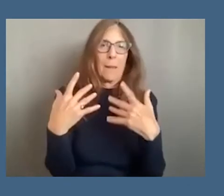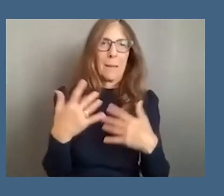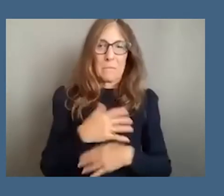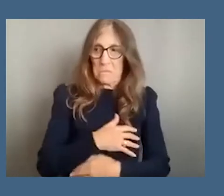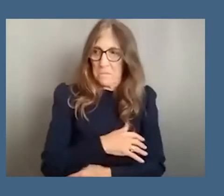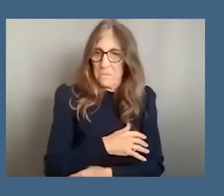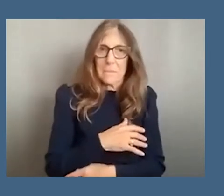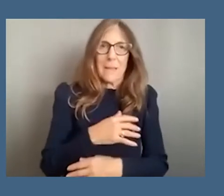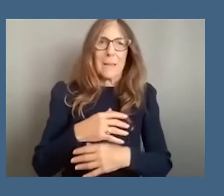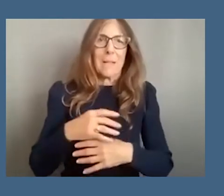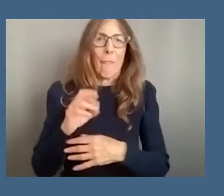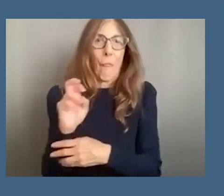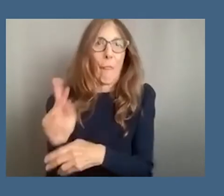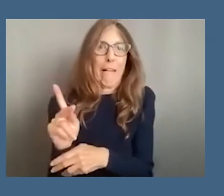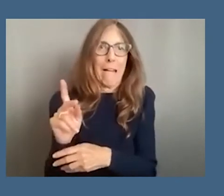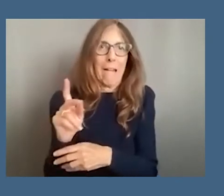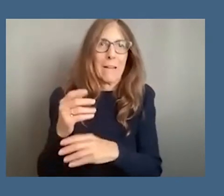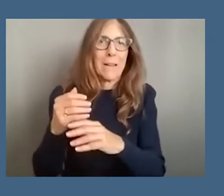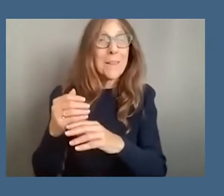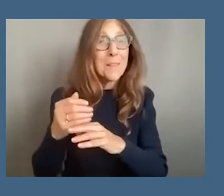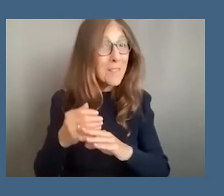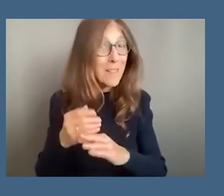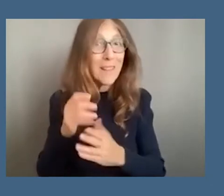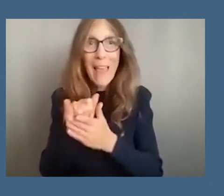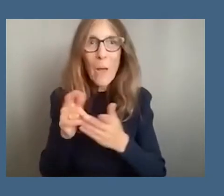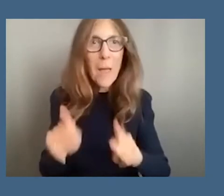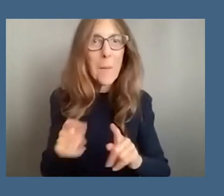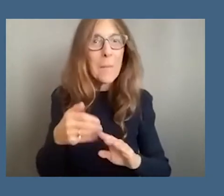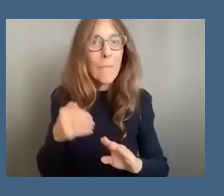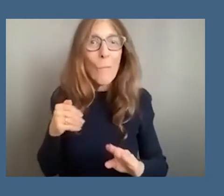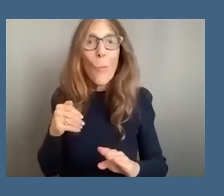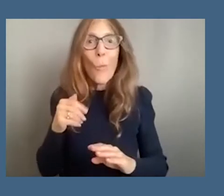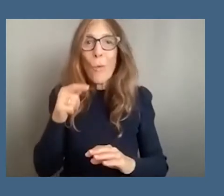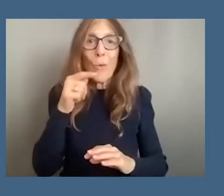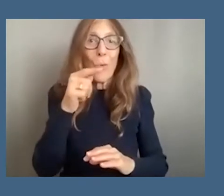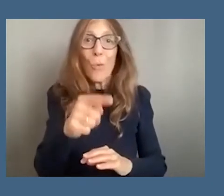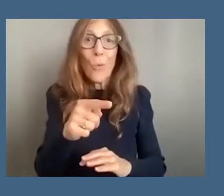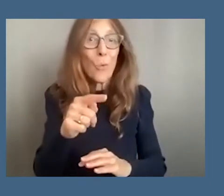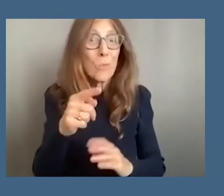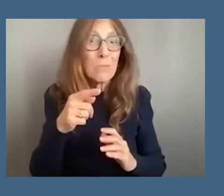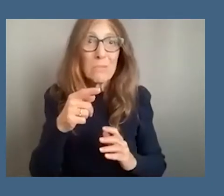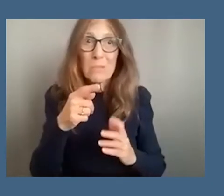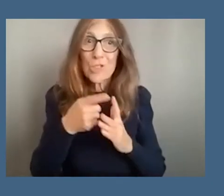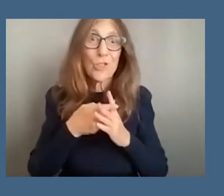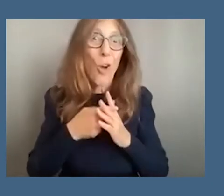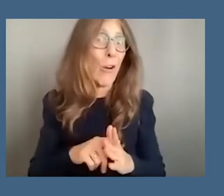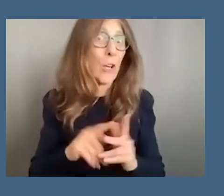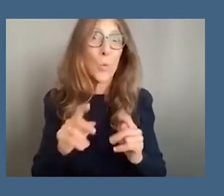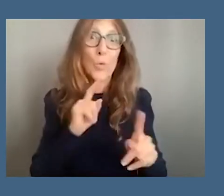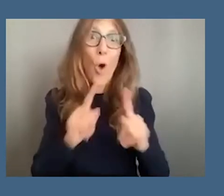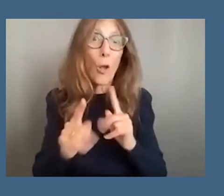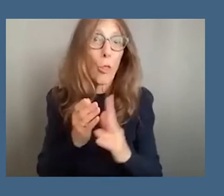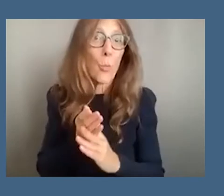freak show before you you you even started to dialogue with your art